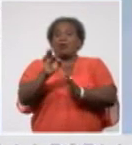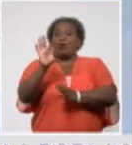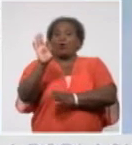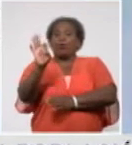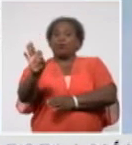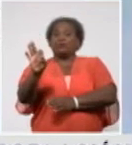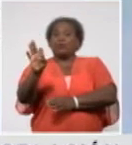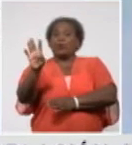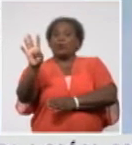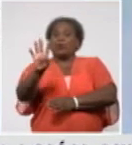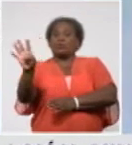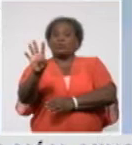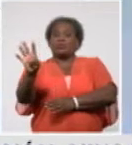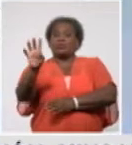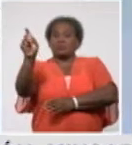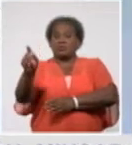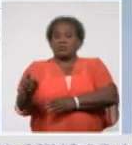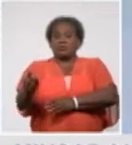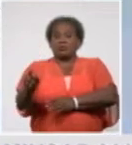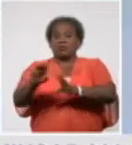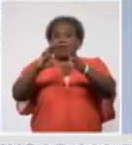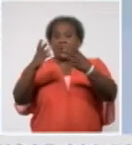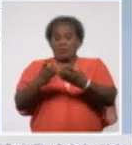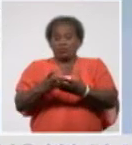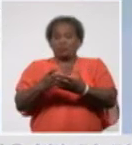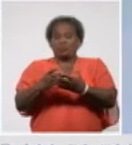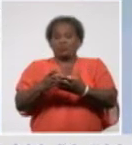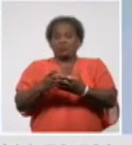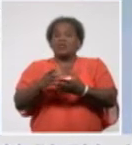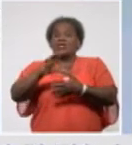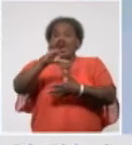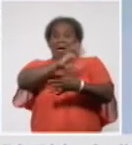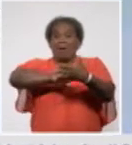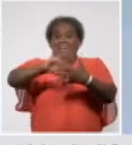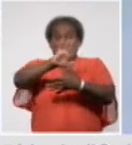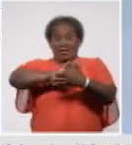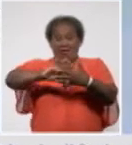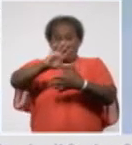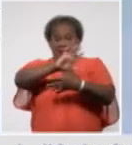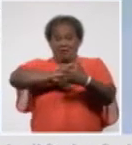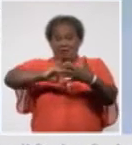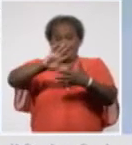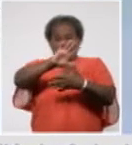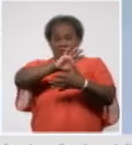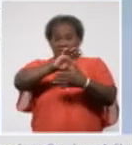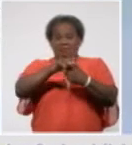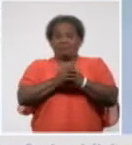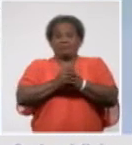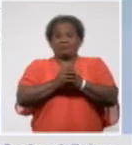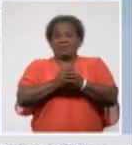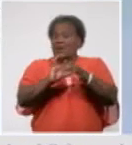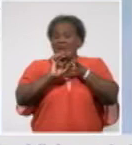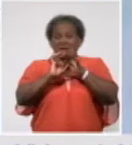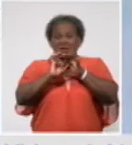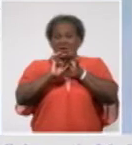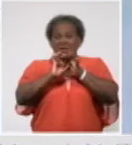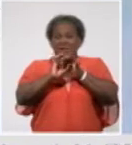,434 new cases yesterday, for a total of 14